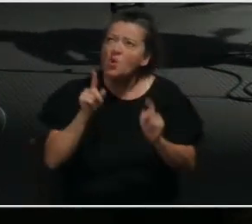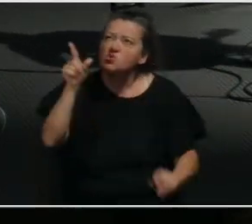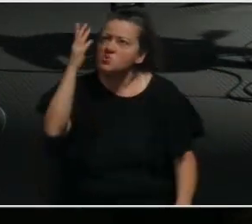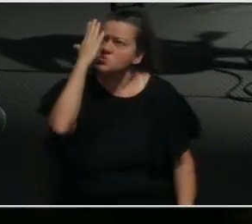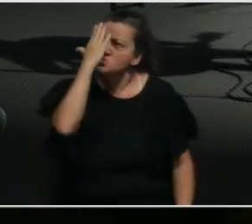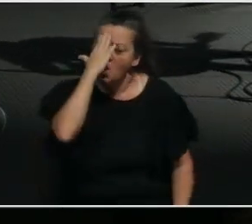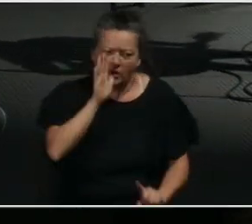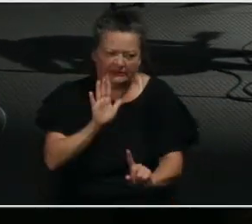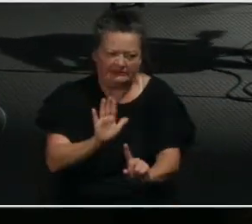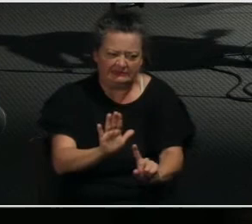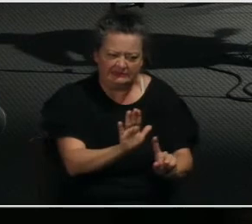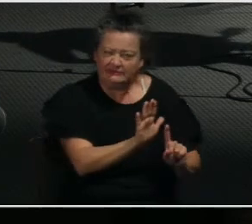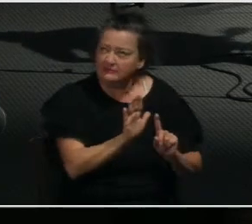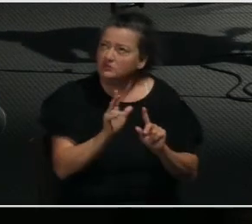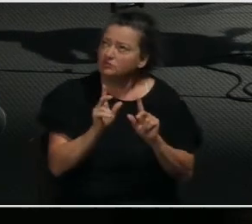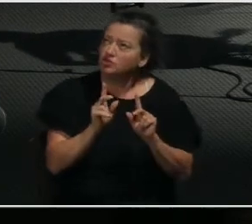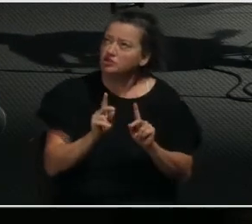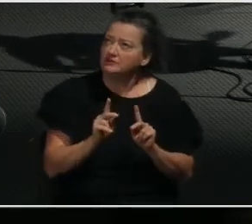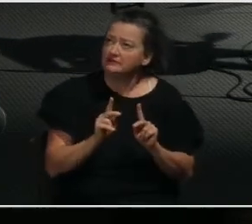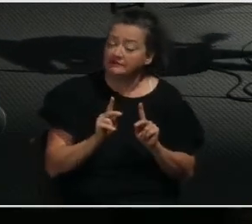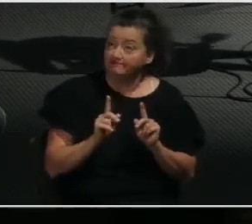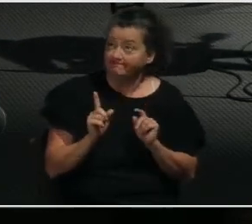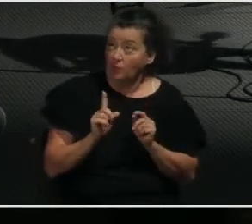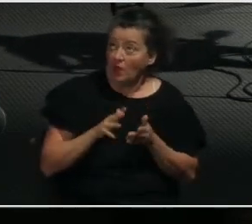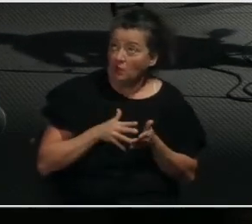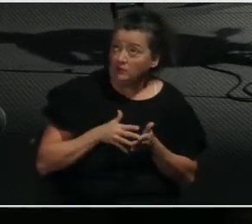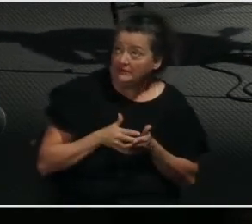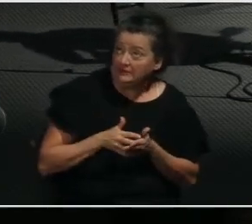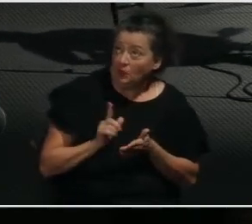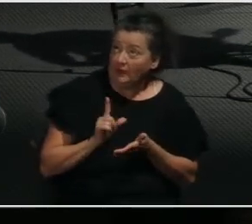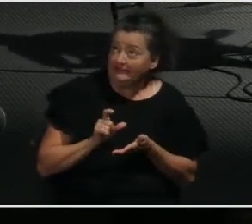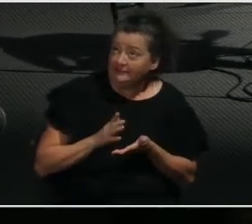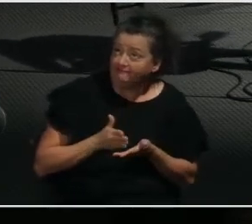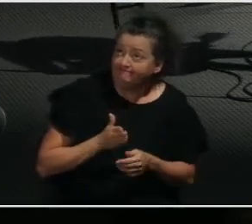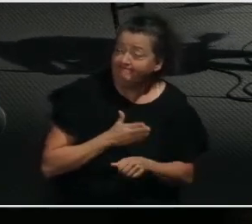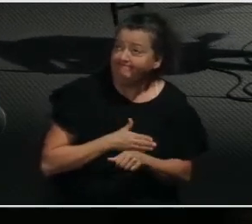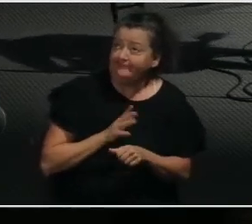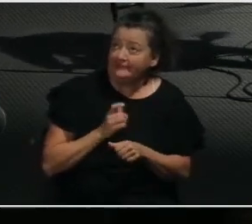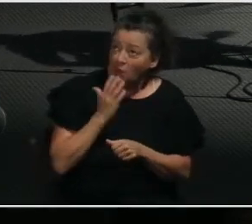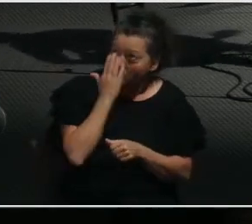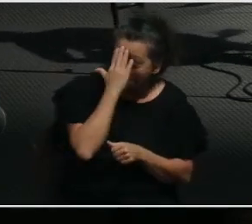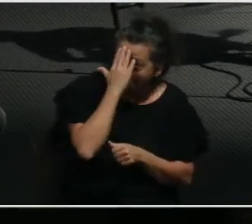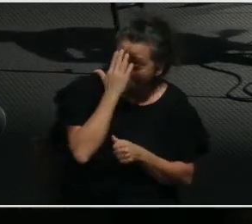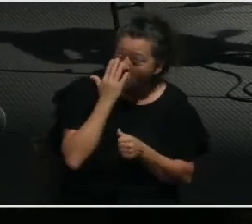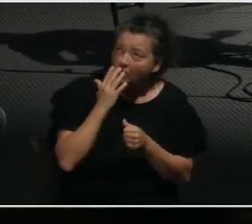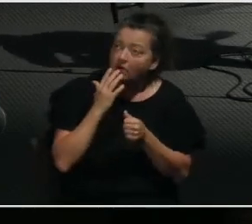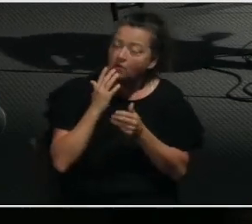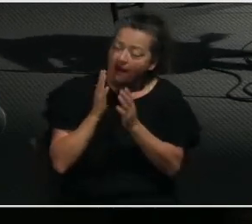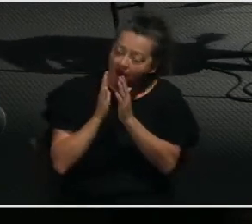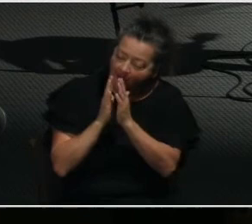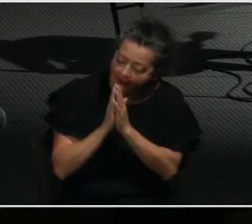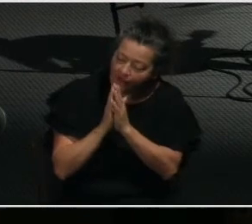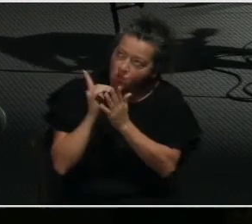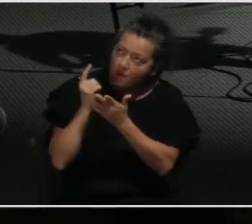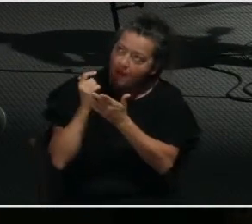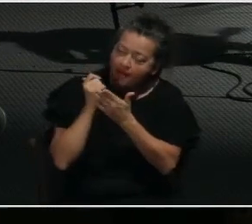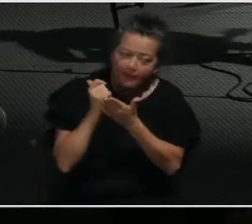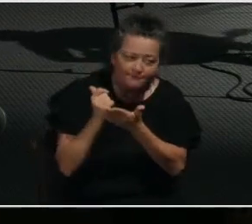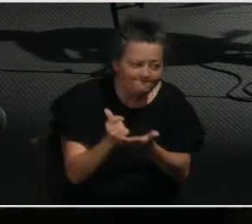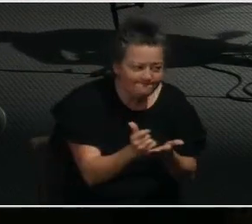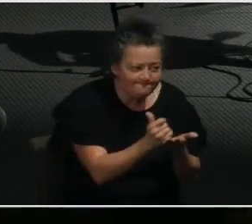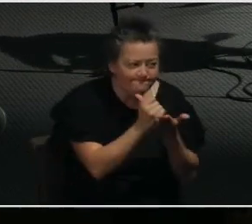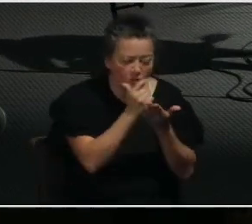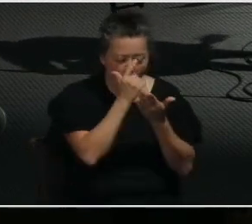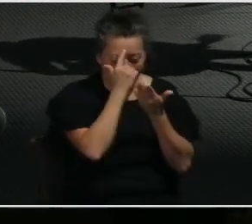area of knowledge of your will we need to grow in. We need to be made aware of today. So open our eyes to that, we